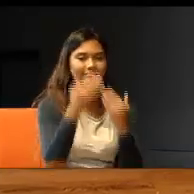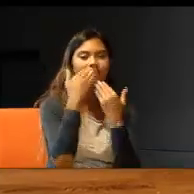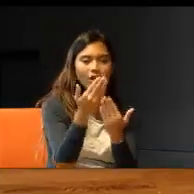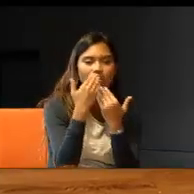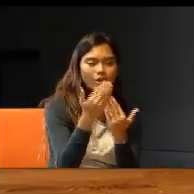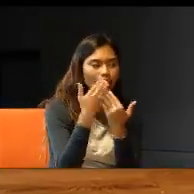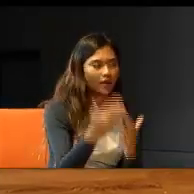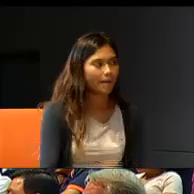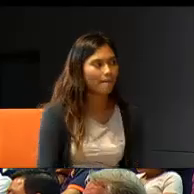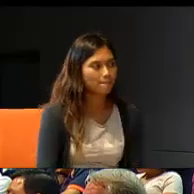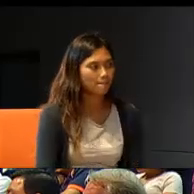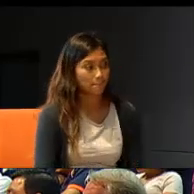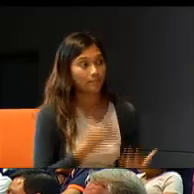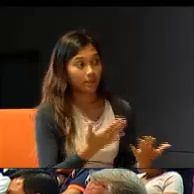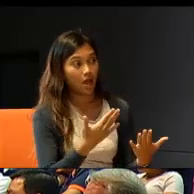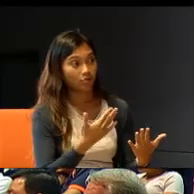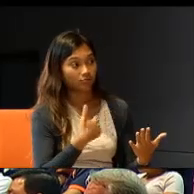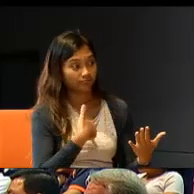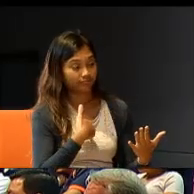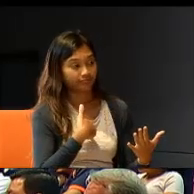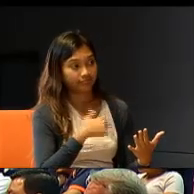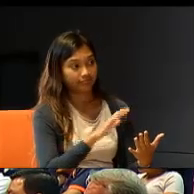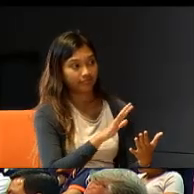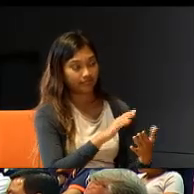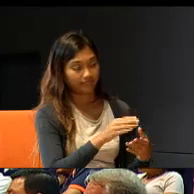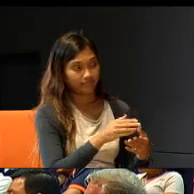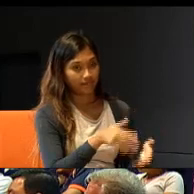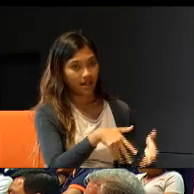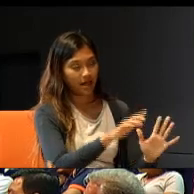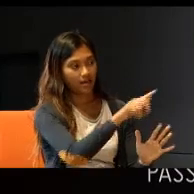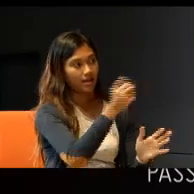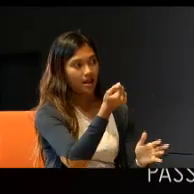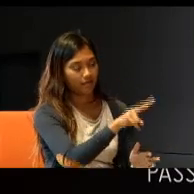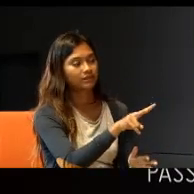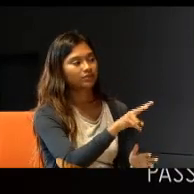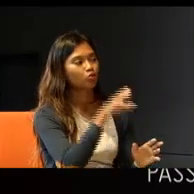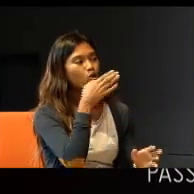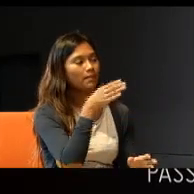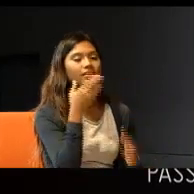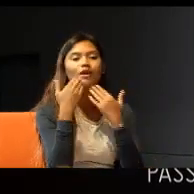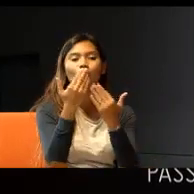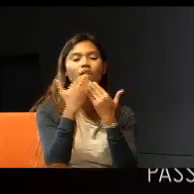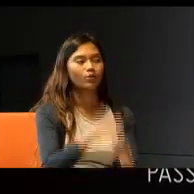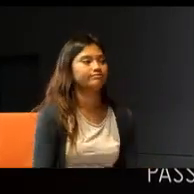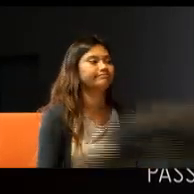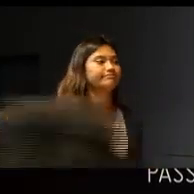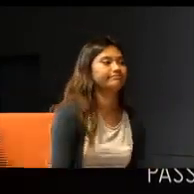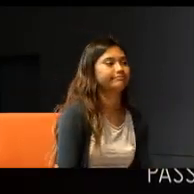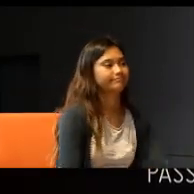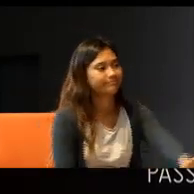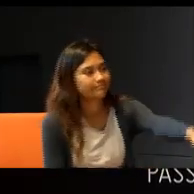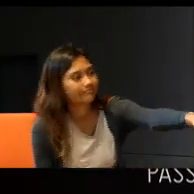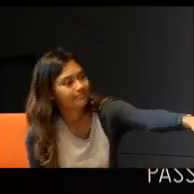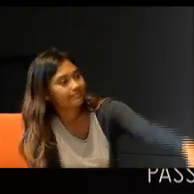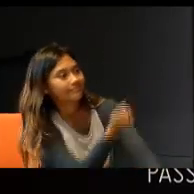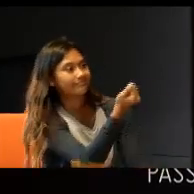Thank you, Swaneeb. I will now, put that comment, Alvin. Thank you, thank you very much. Alvin, you heard,